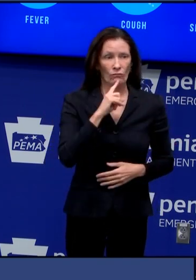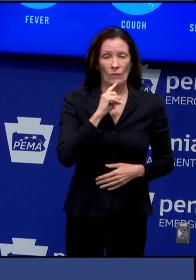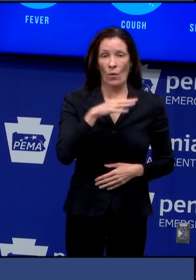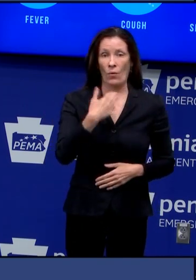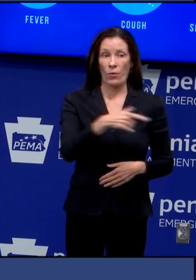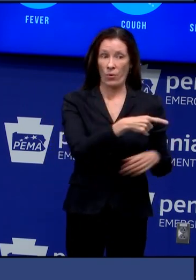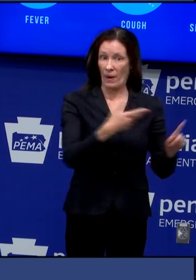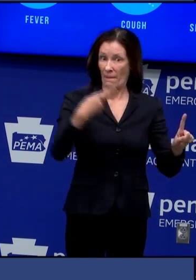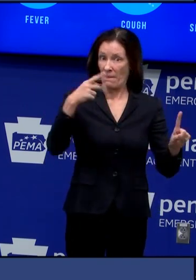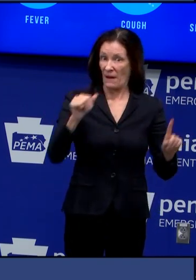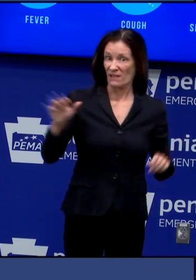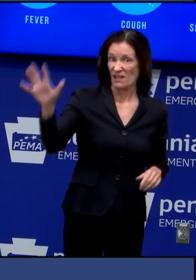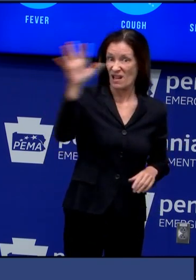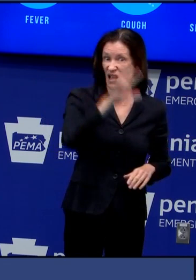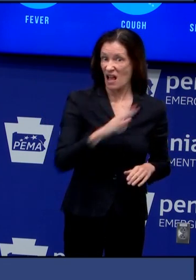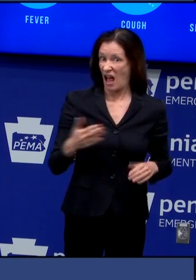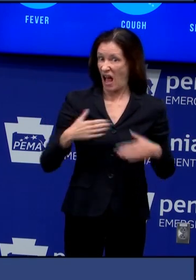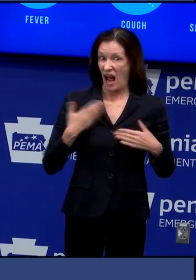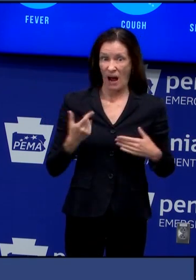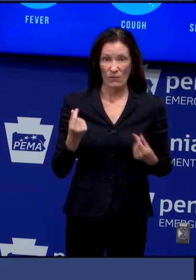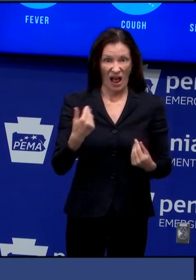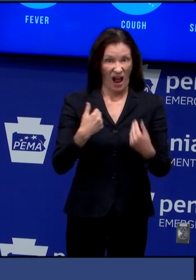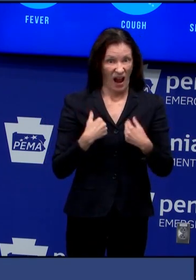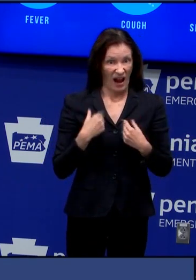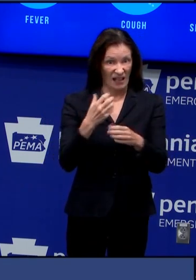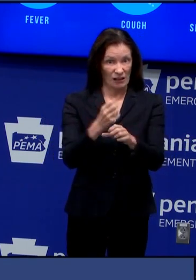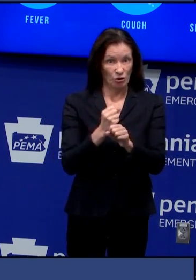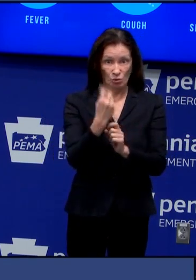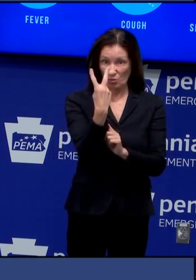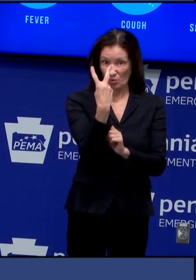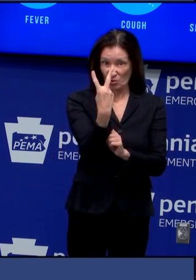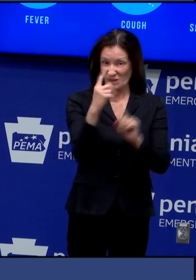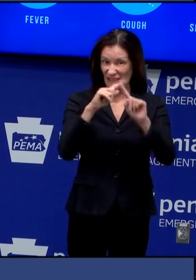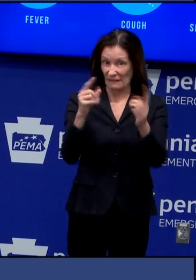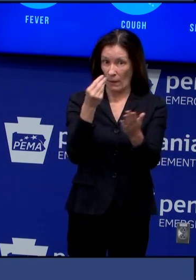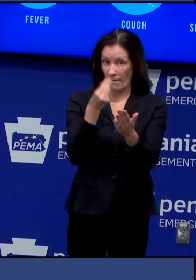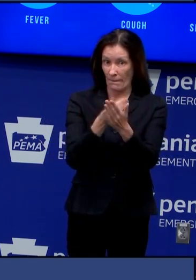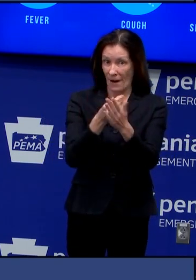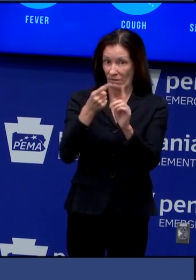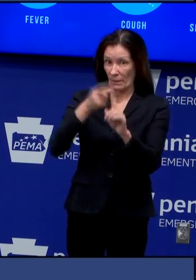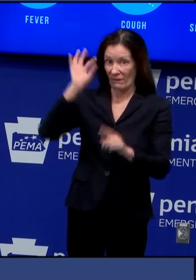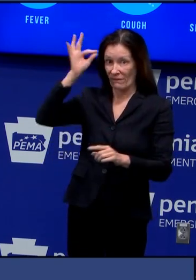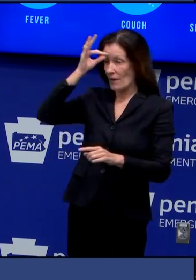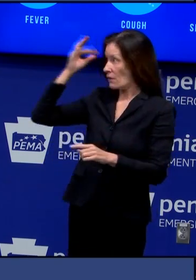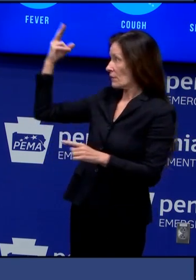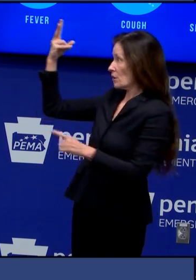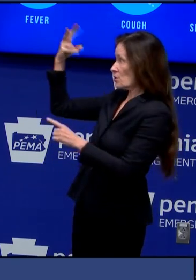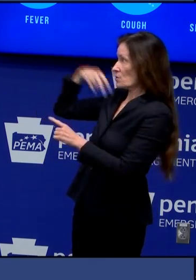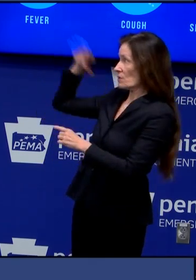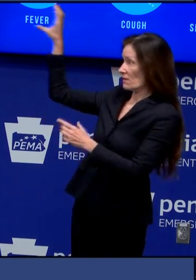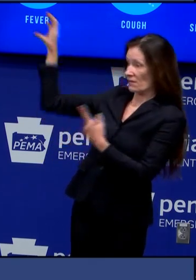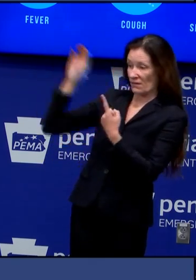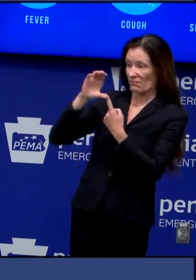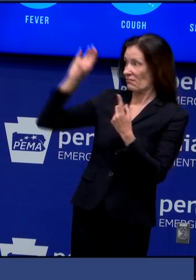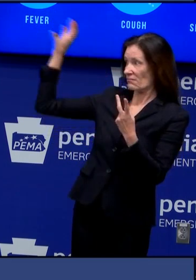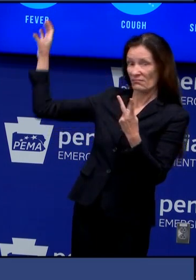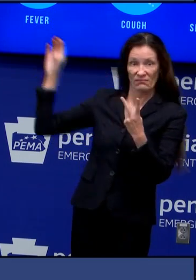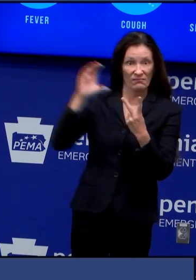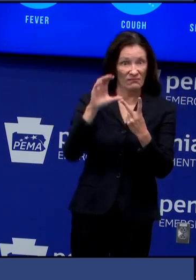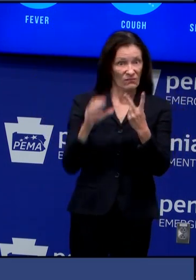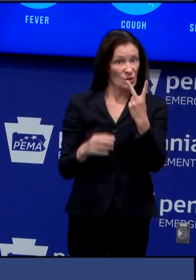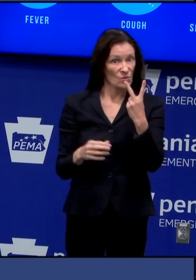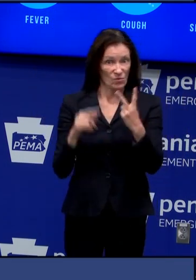receive two different sources of funds from the federal government over the last several months we received